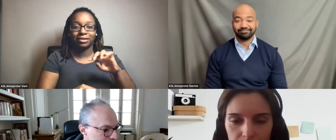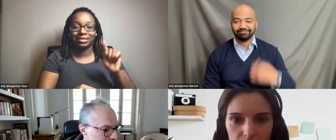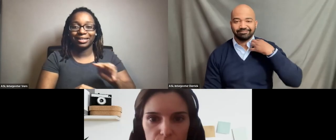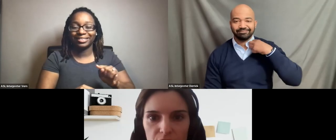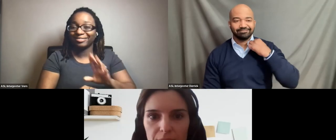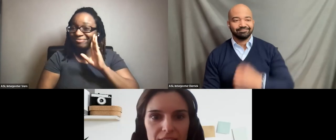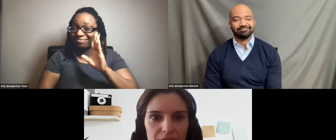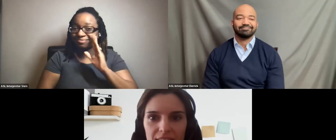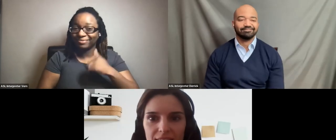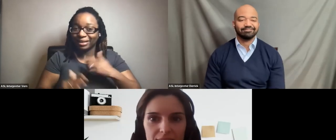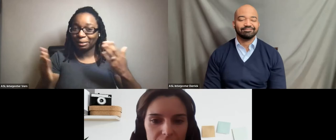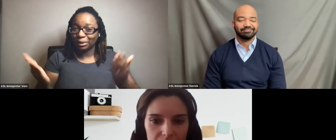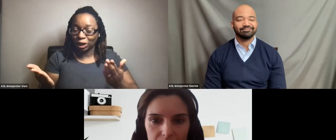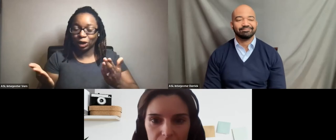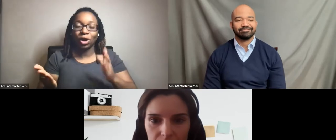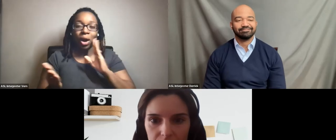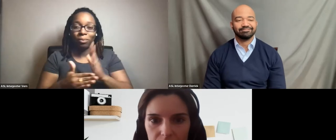I'm going to share my screen.